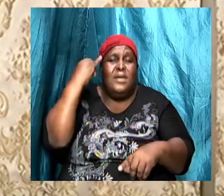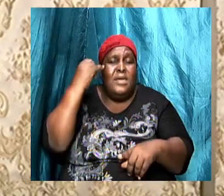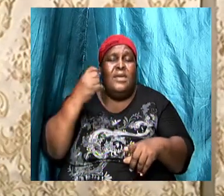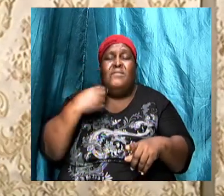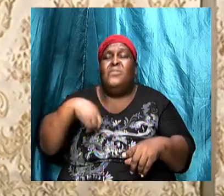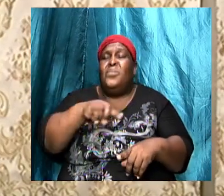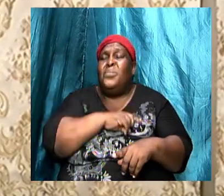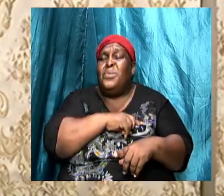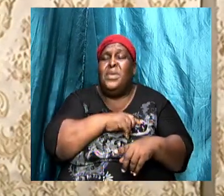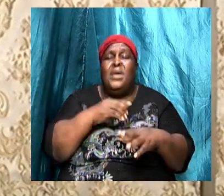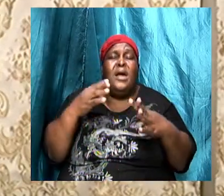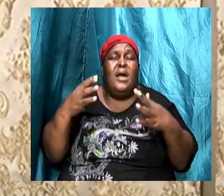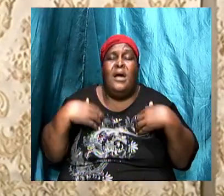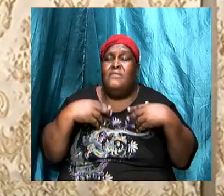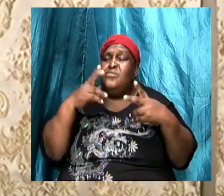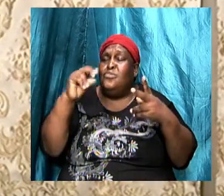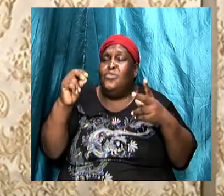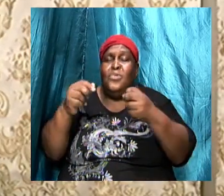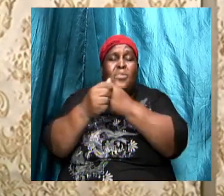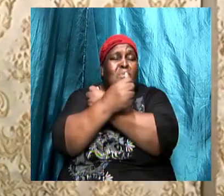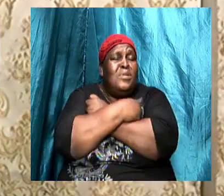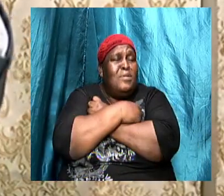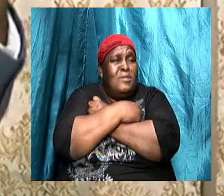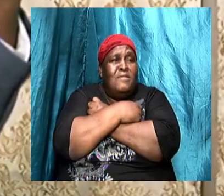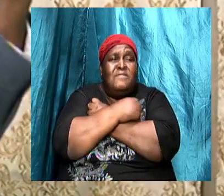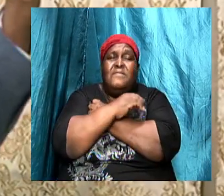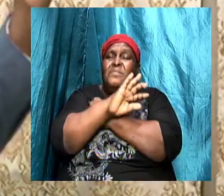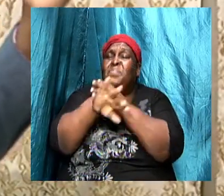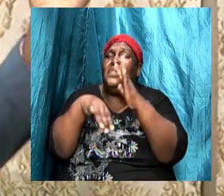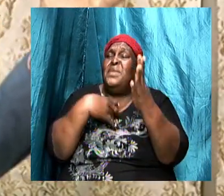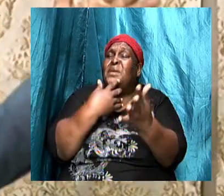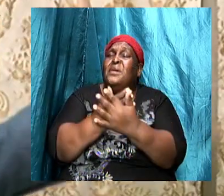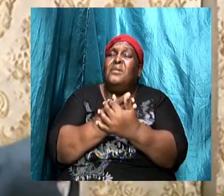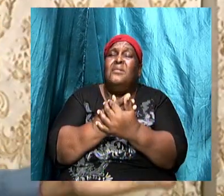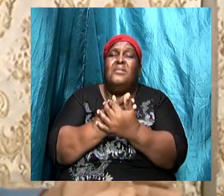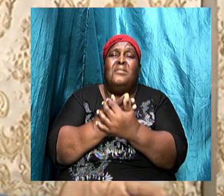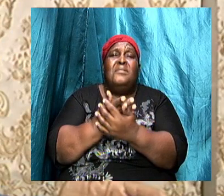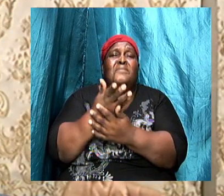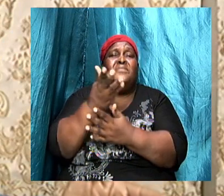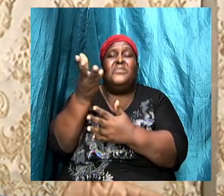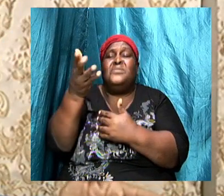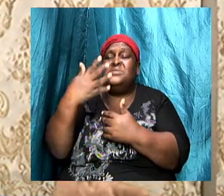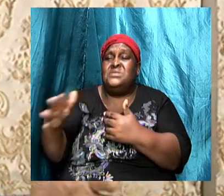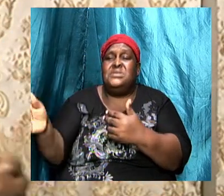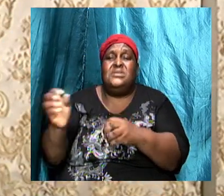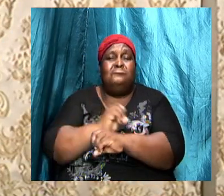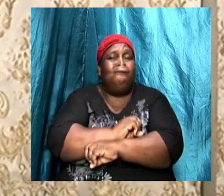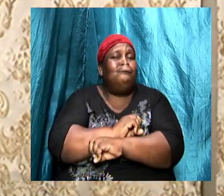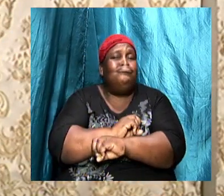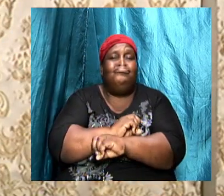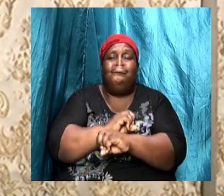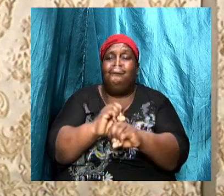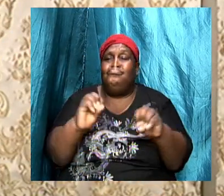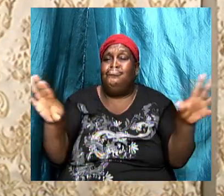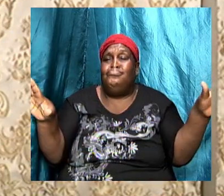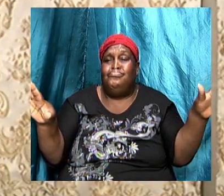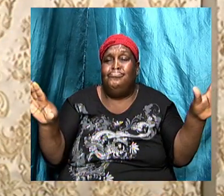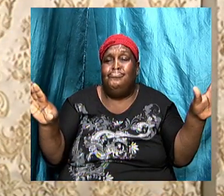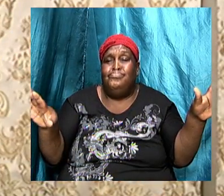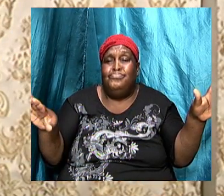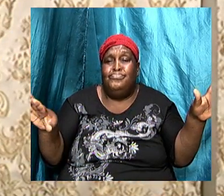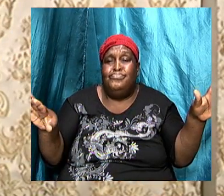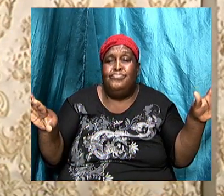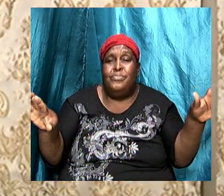love then all of those things will become not love must prevail